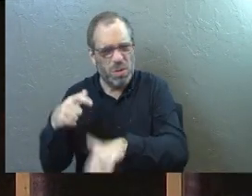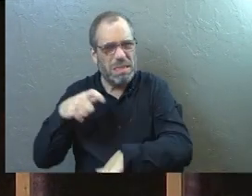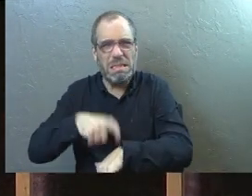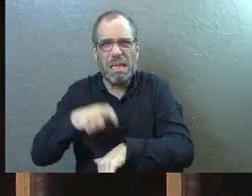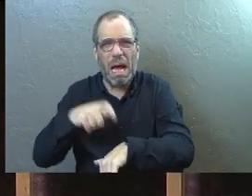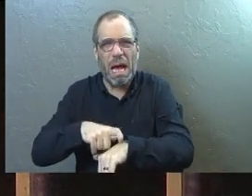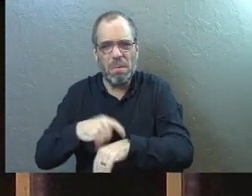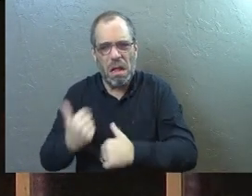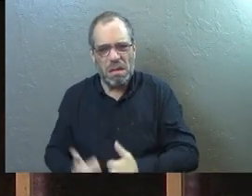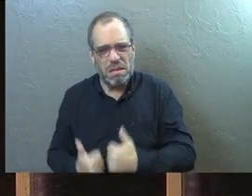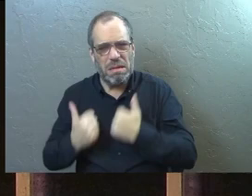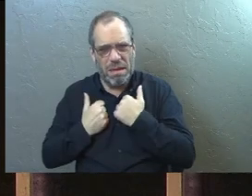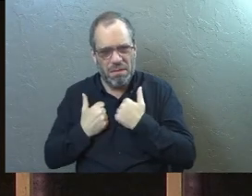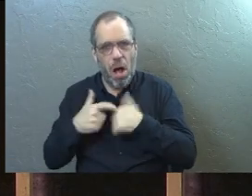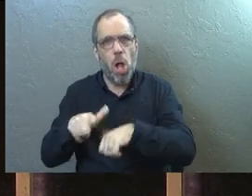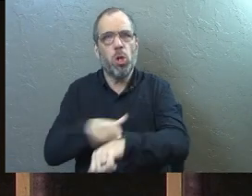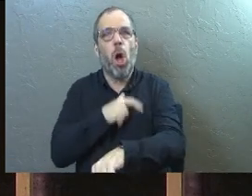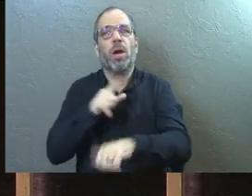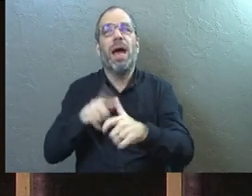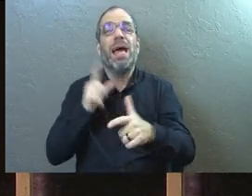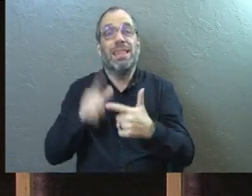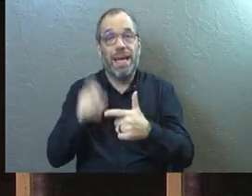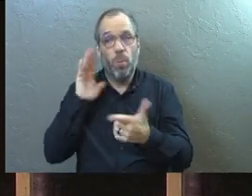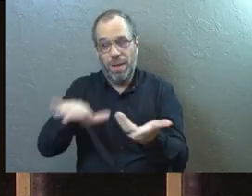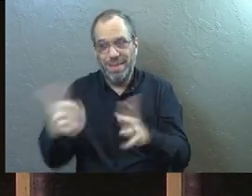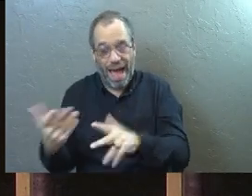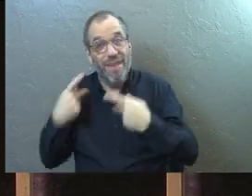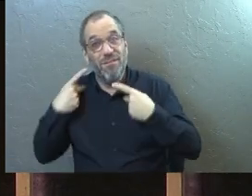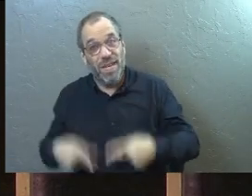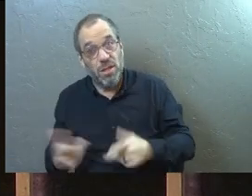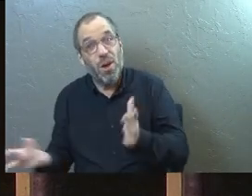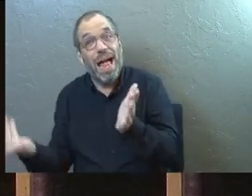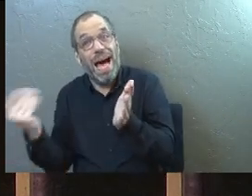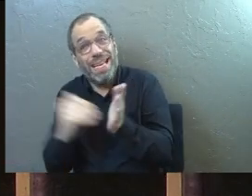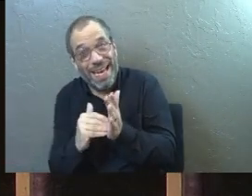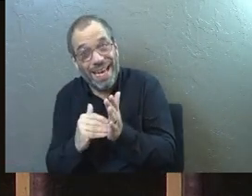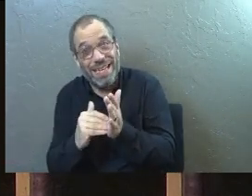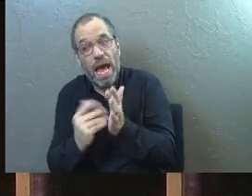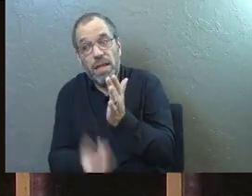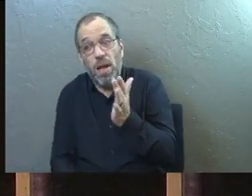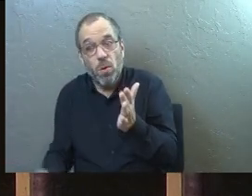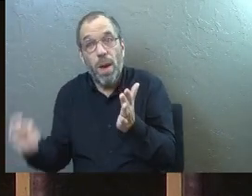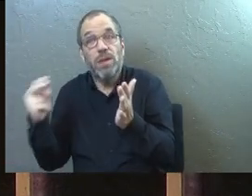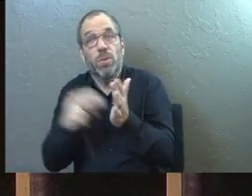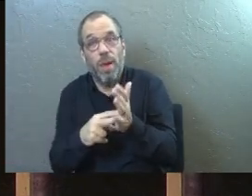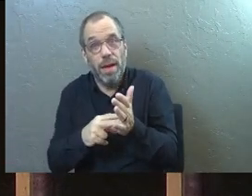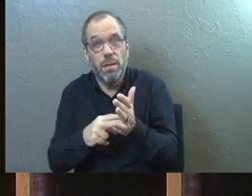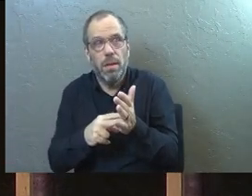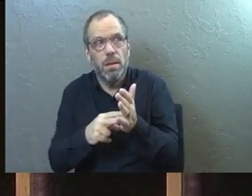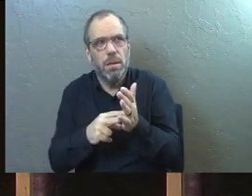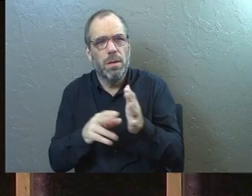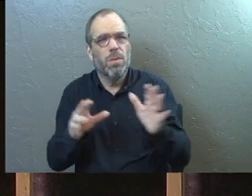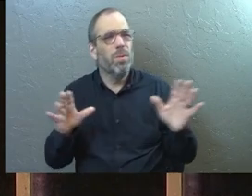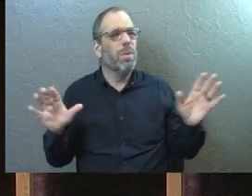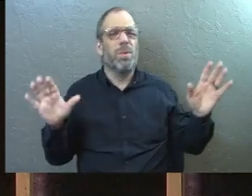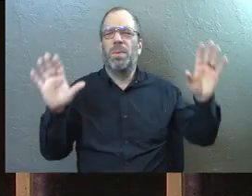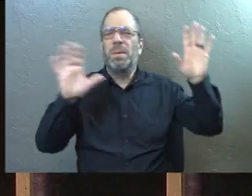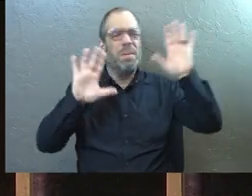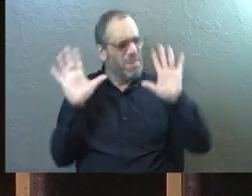time is going to live longer. And then he's going to die a physical death again, and then get resurrected again. Is your head spinning yet?